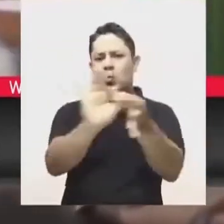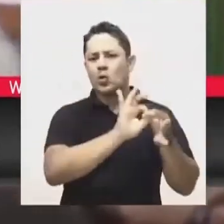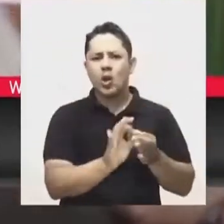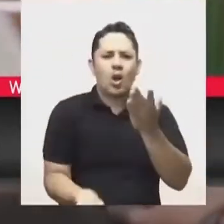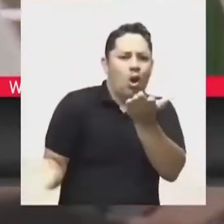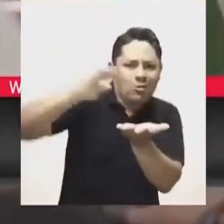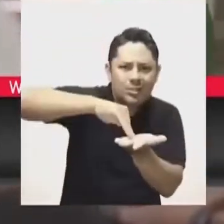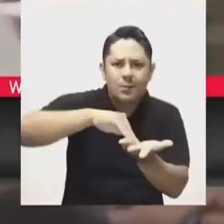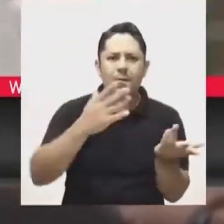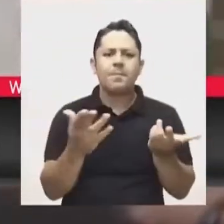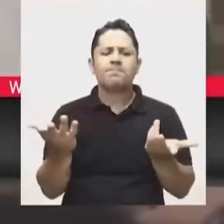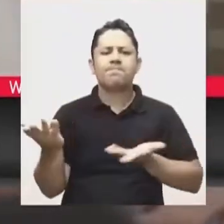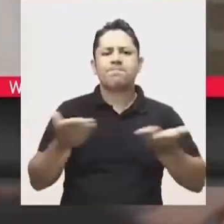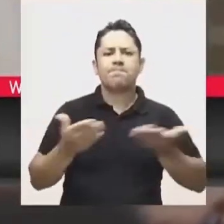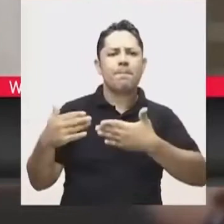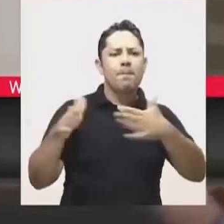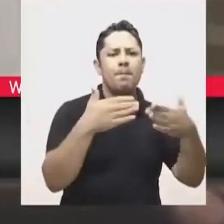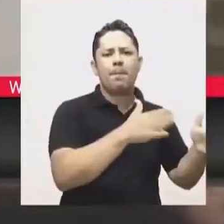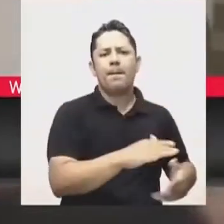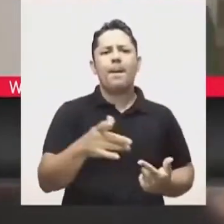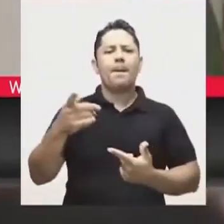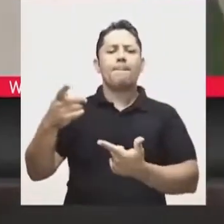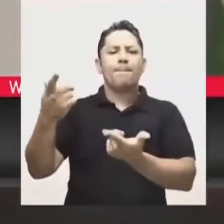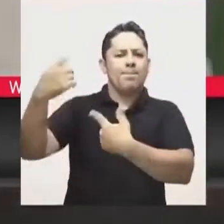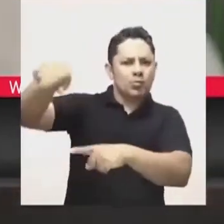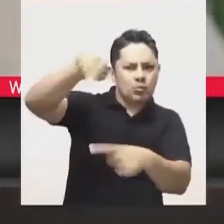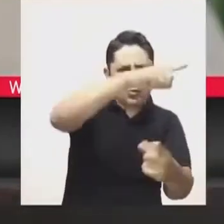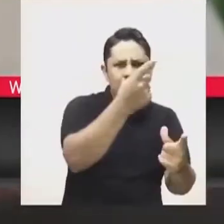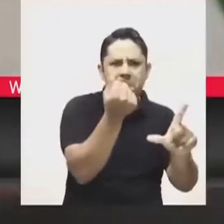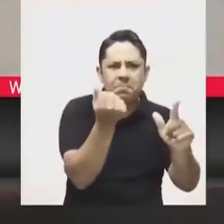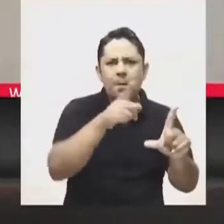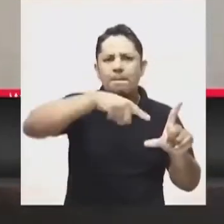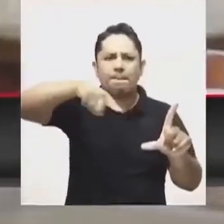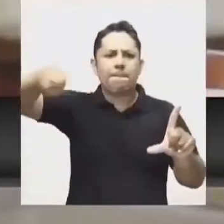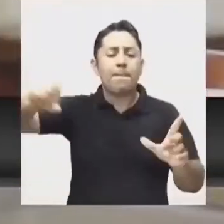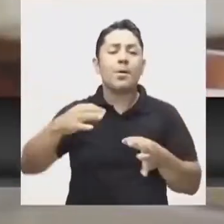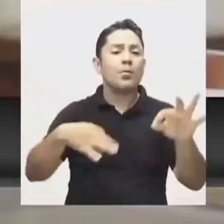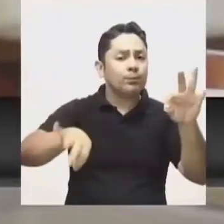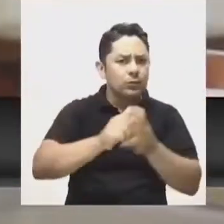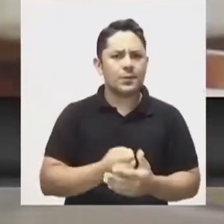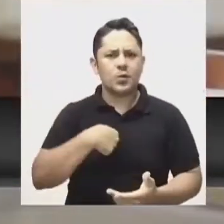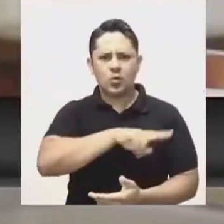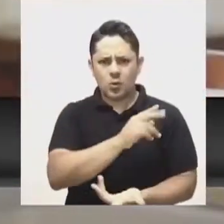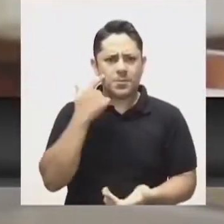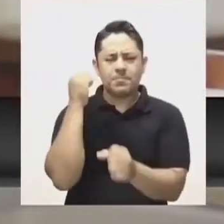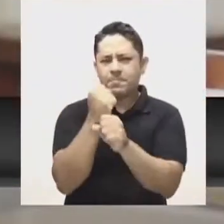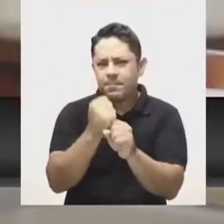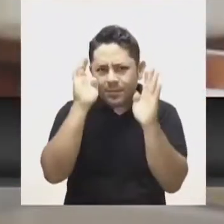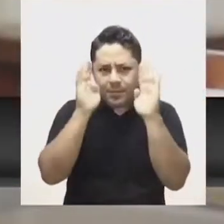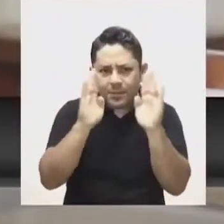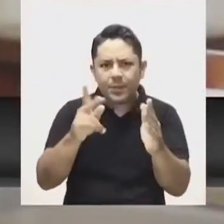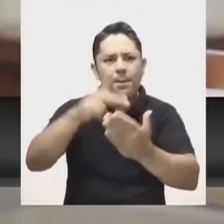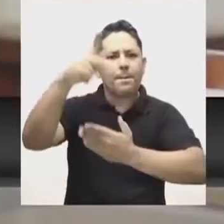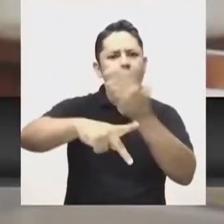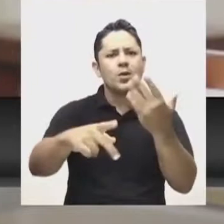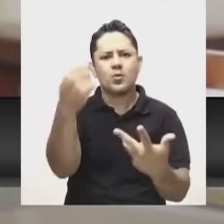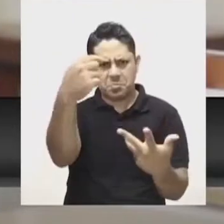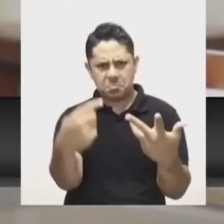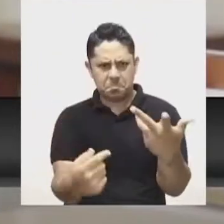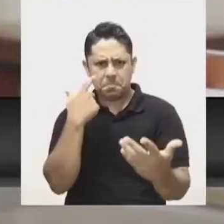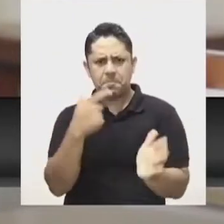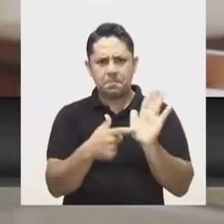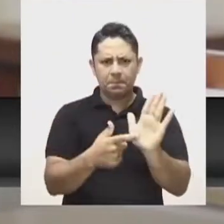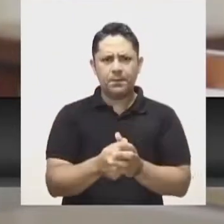and encourage tourism, the main source of employment in the archipelago. We have to join efforts for the economic